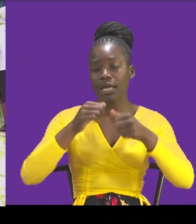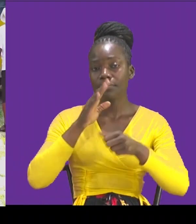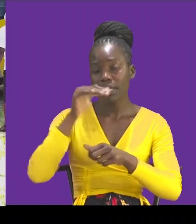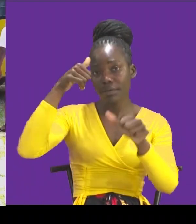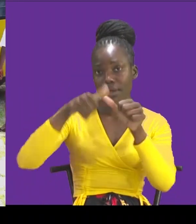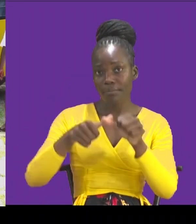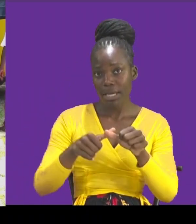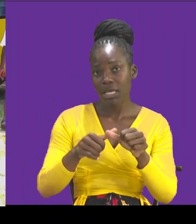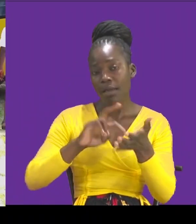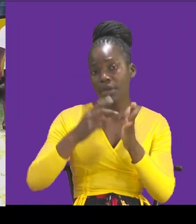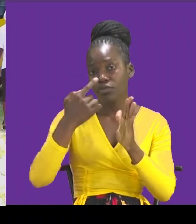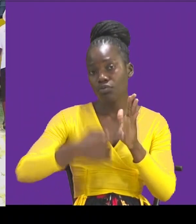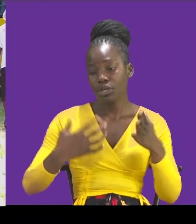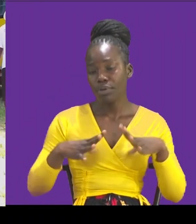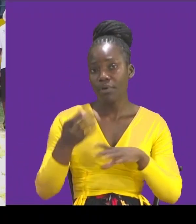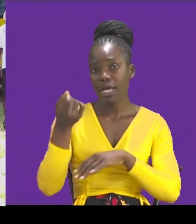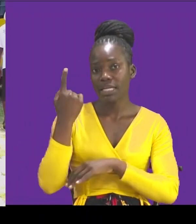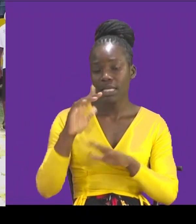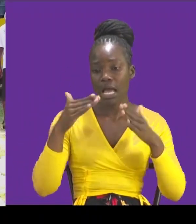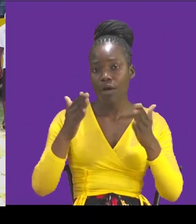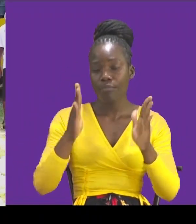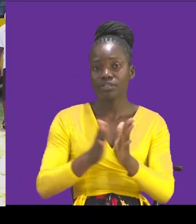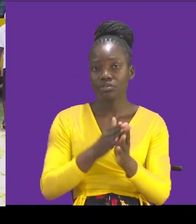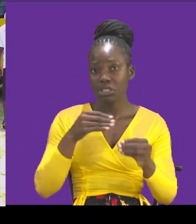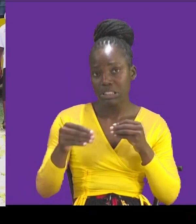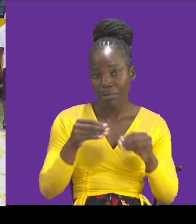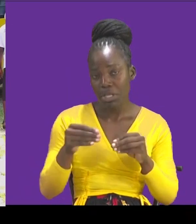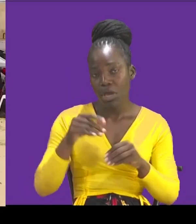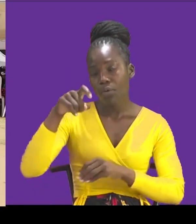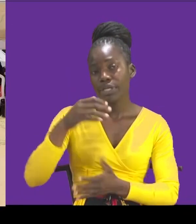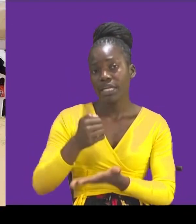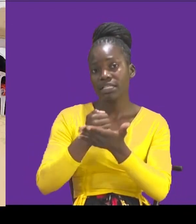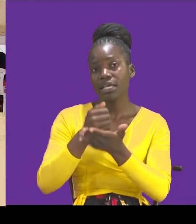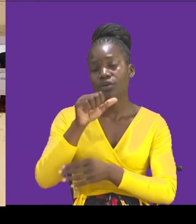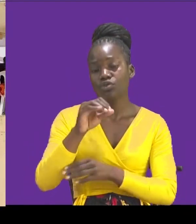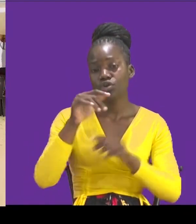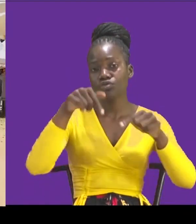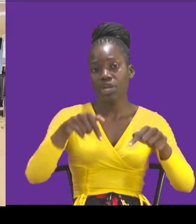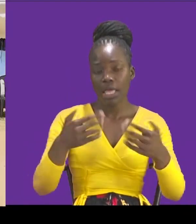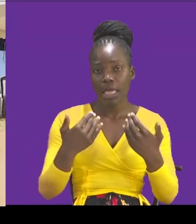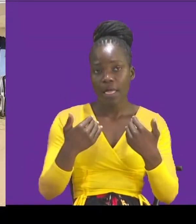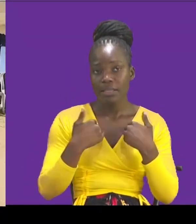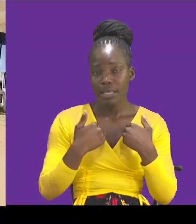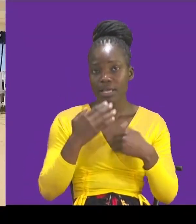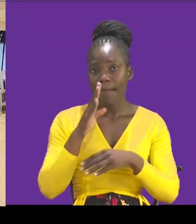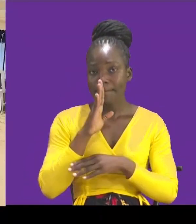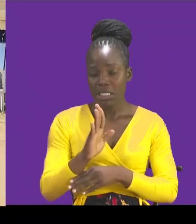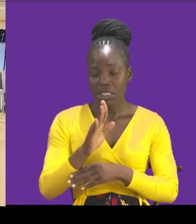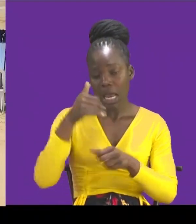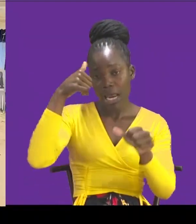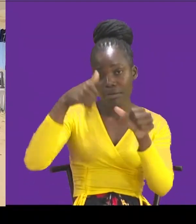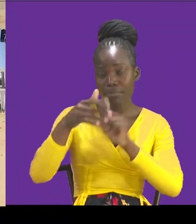people now understand how disabled we need the assistance. So today has been a remarkable day